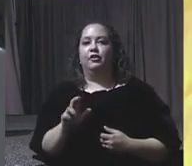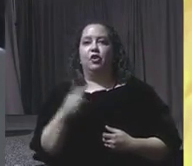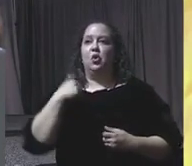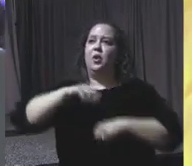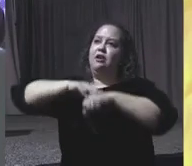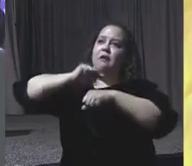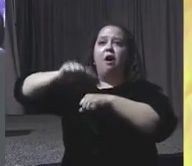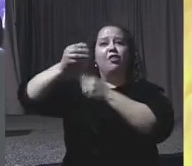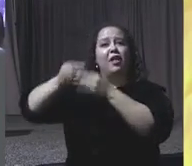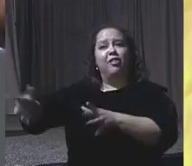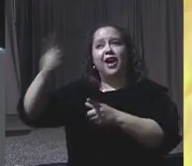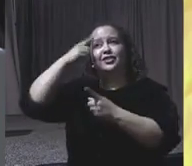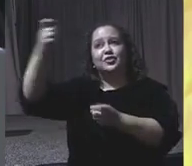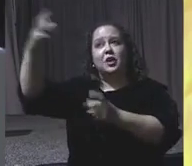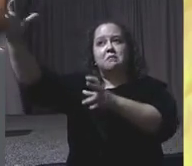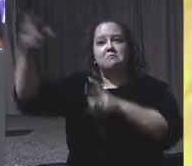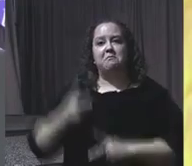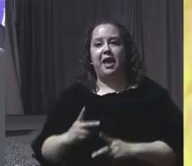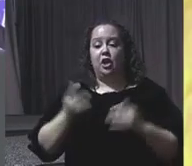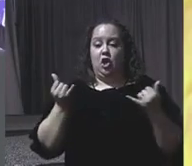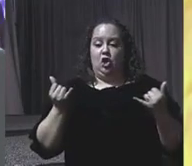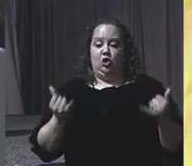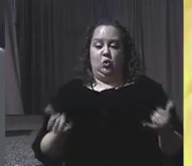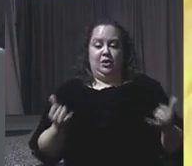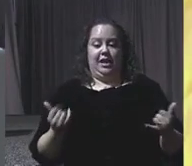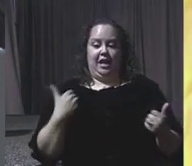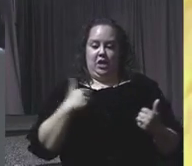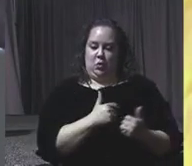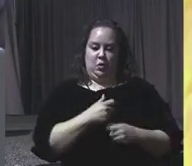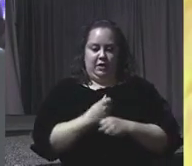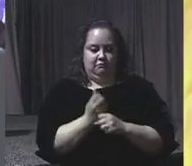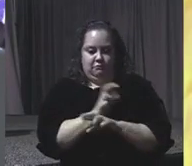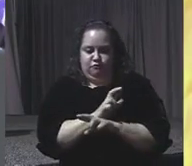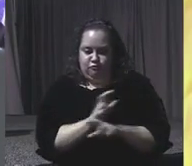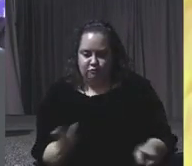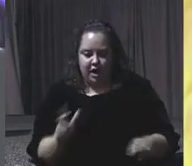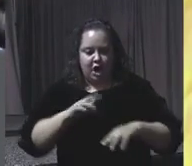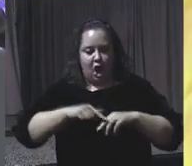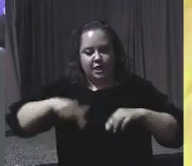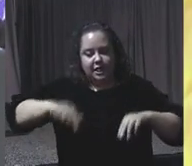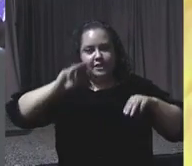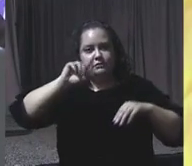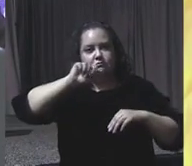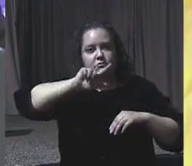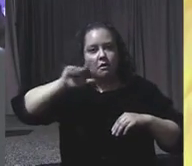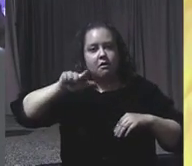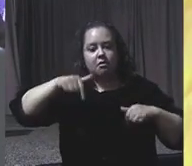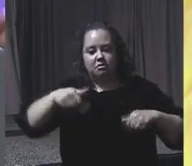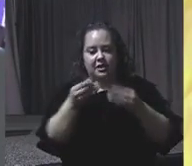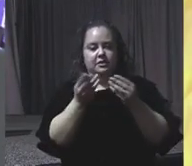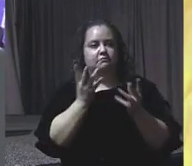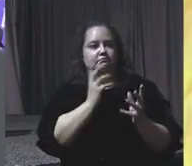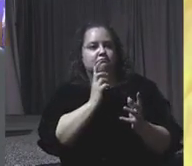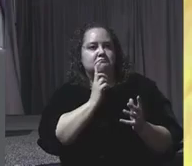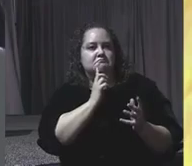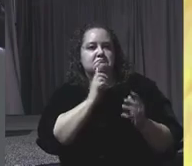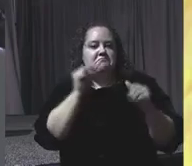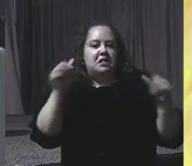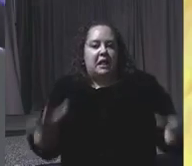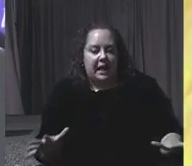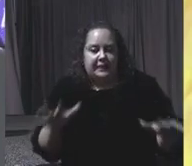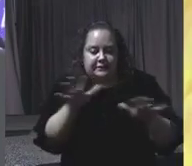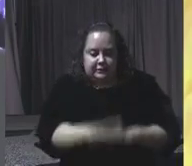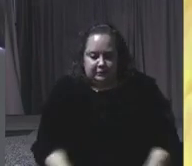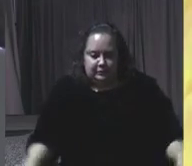we begin to make manifest on this mall, on this sacred space, the dreams of many generations who